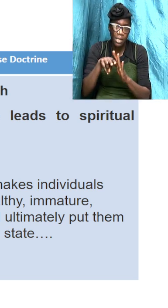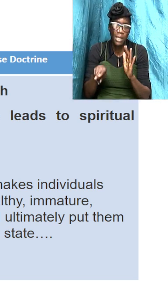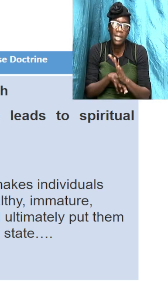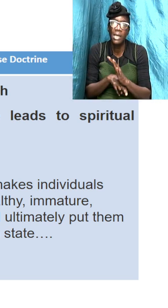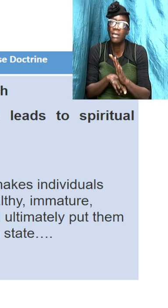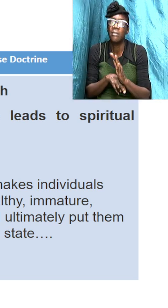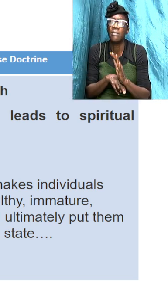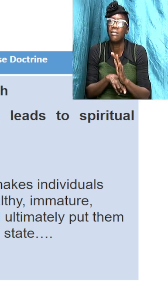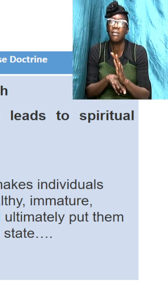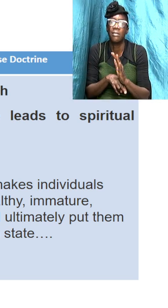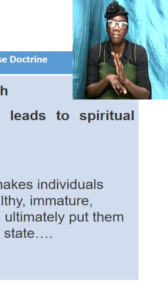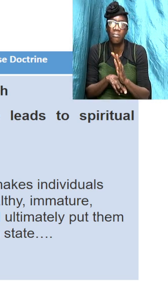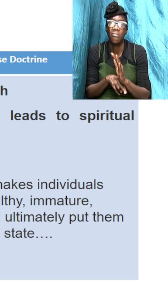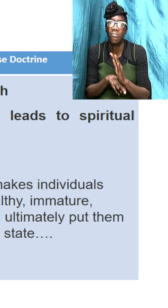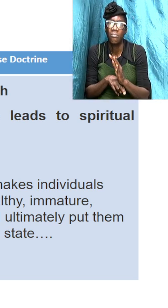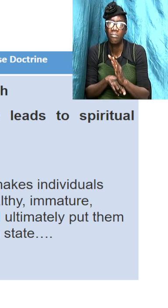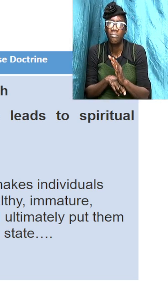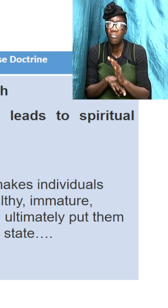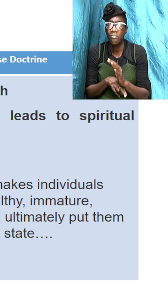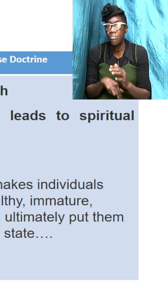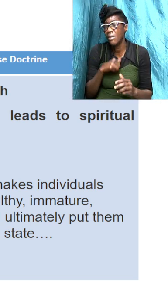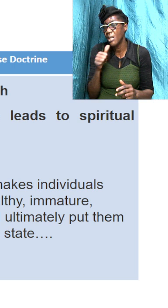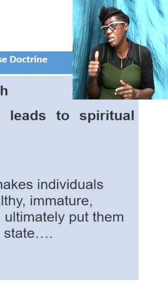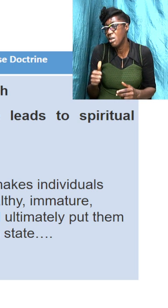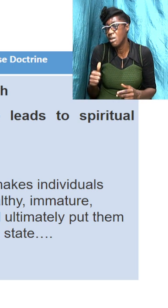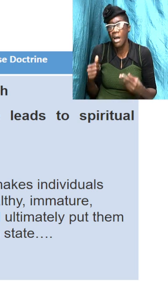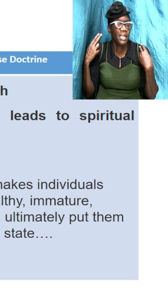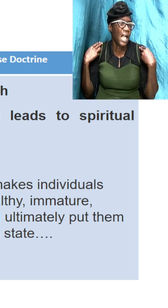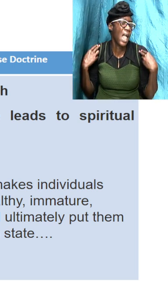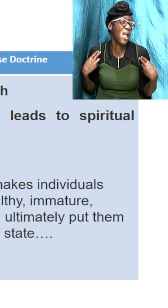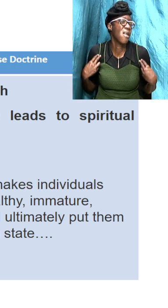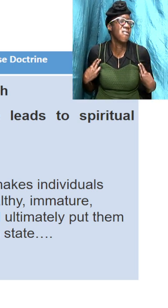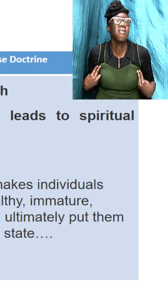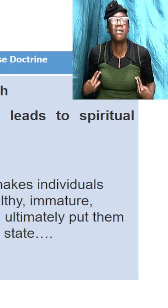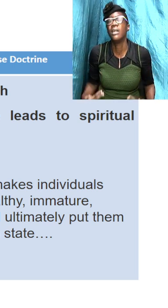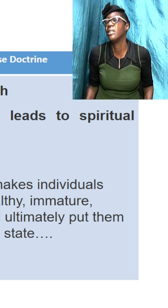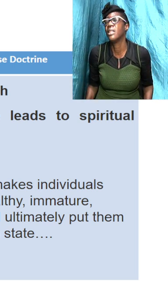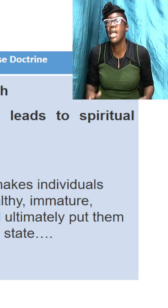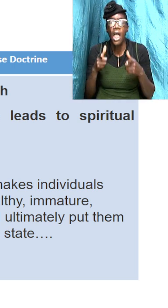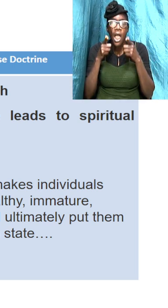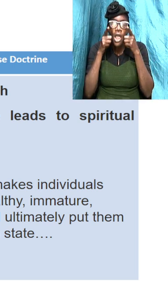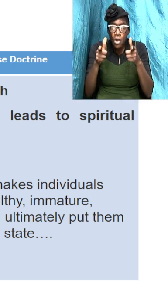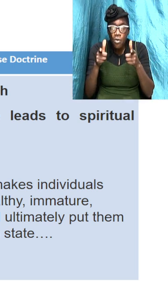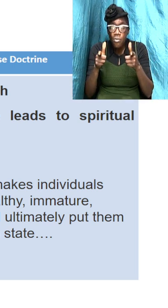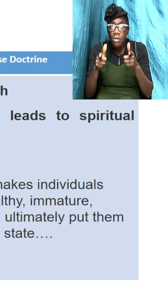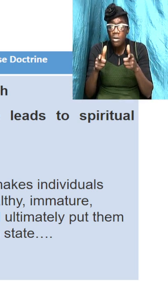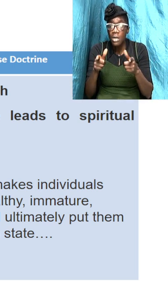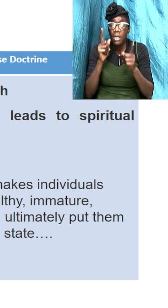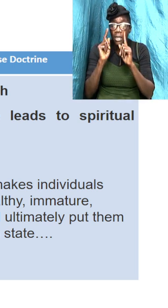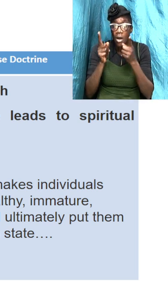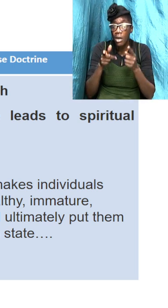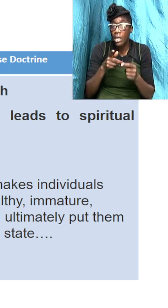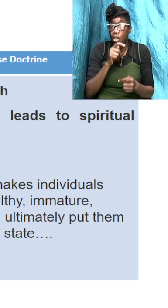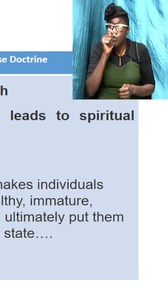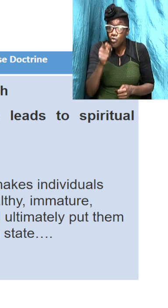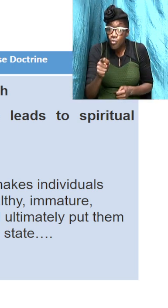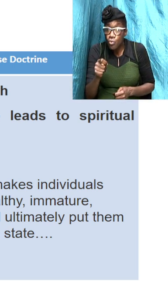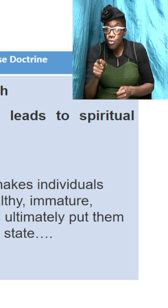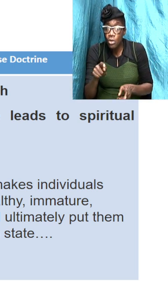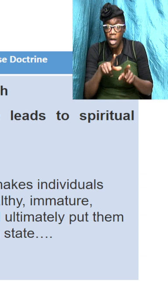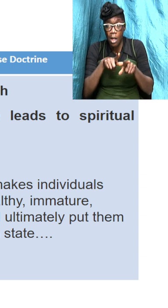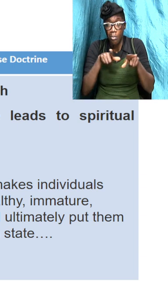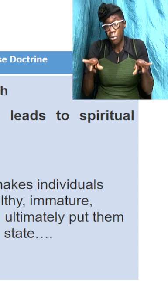individuals spiritually unhealthy because what happens it might look like they are talking the truth and then you